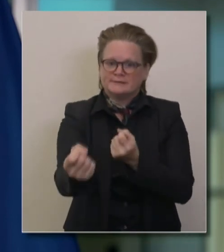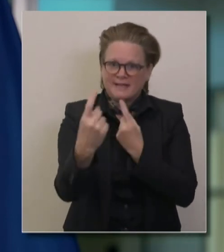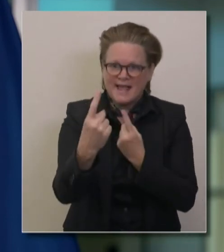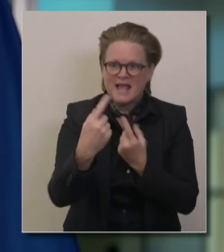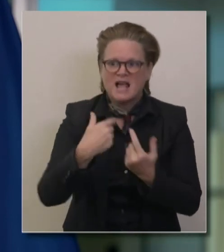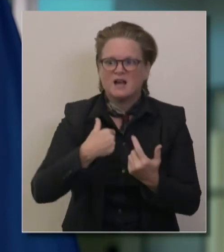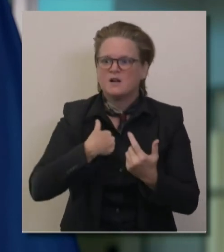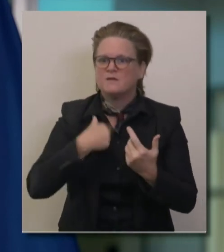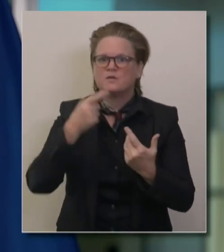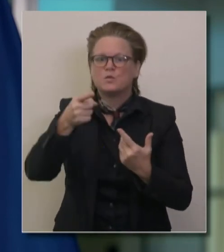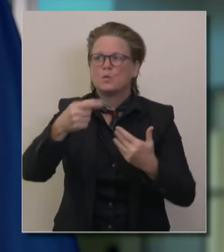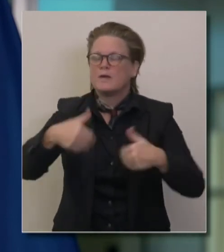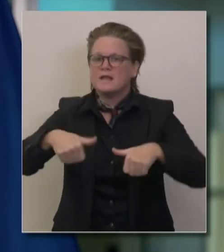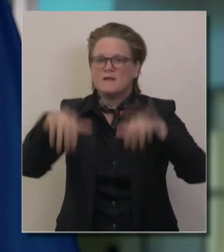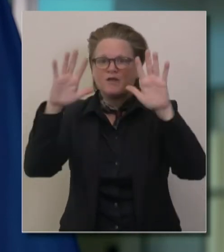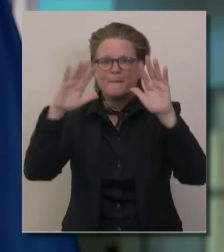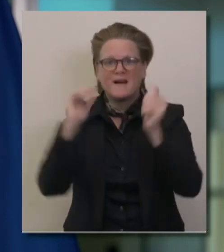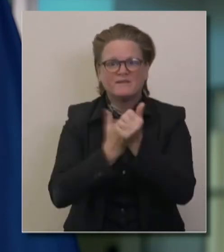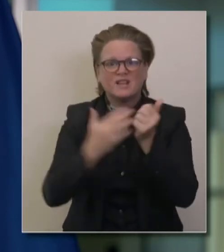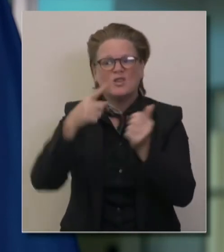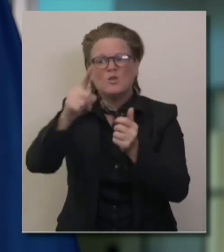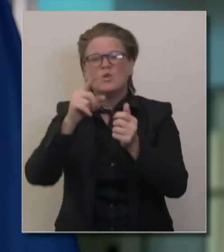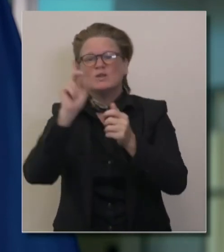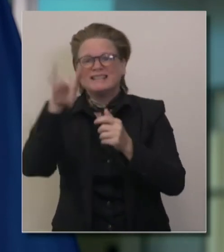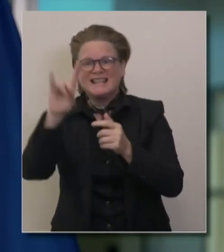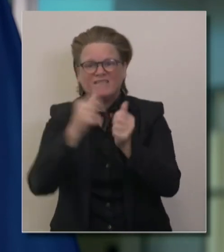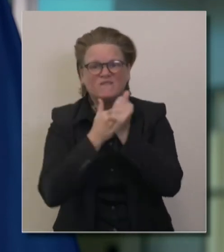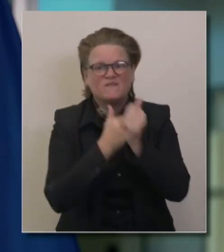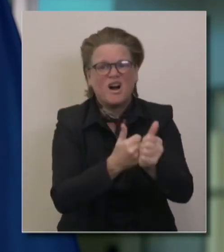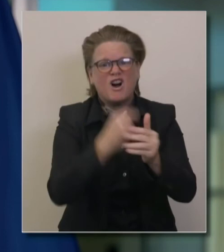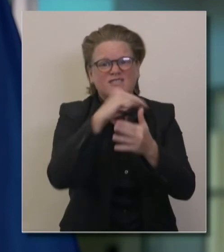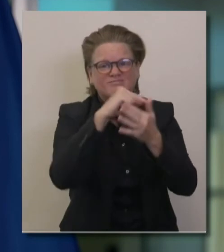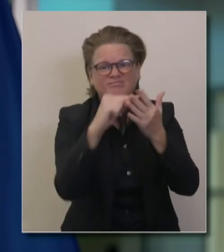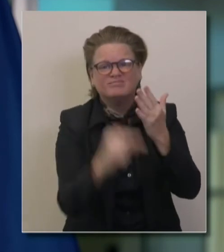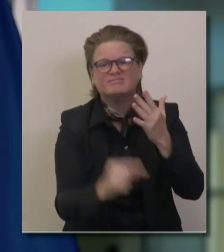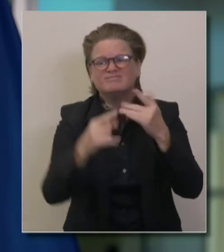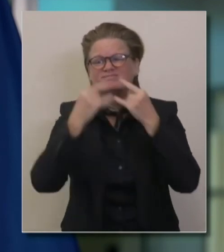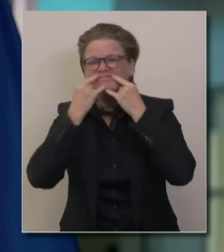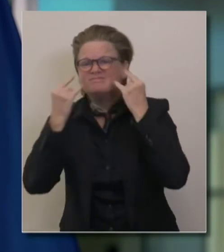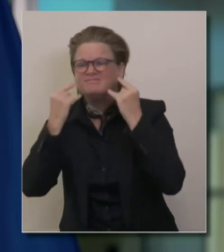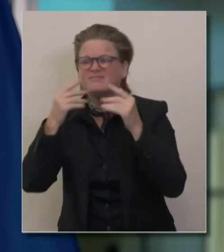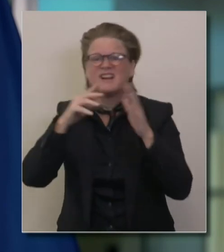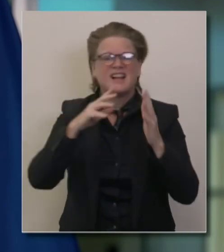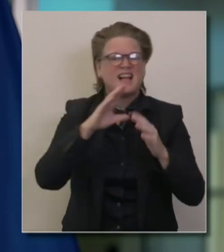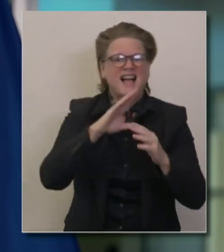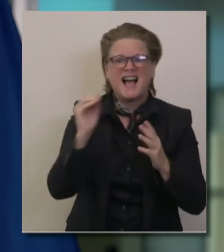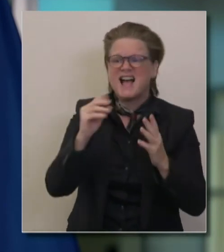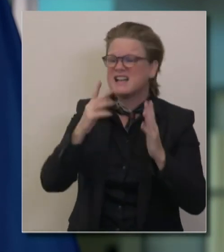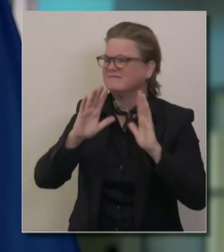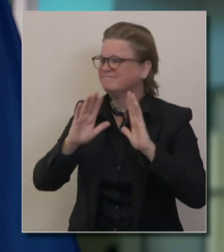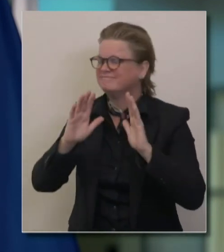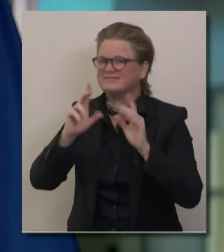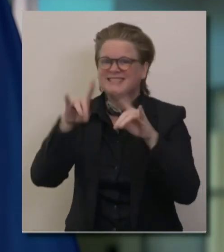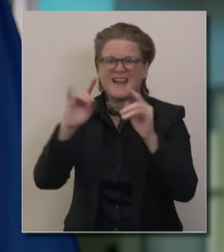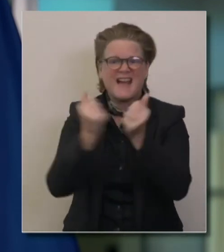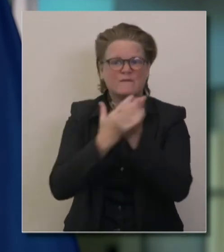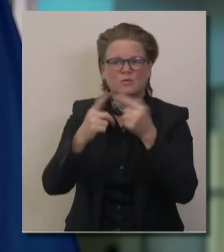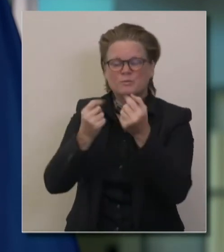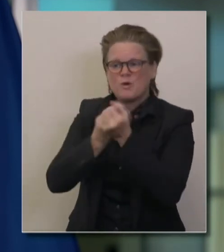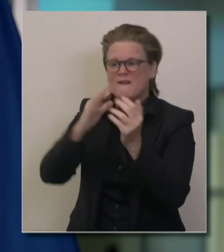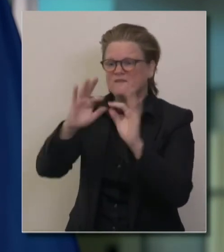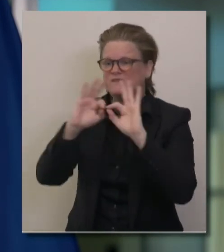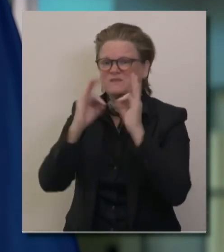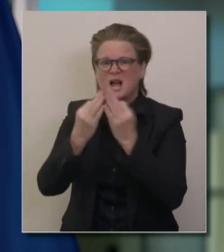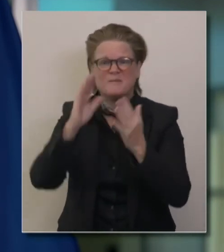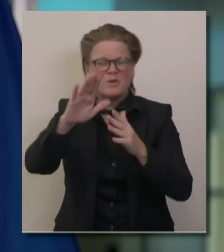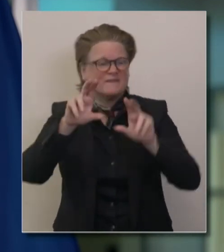you leverage everything, your family, your dreams are on the line. And through no fault of your own, something global, a